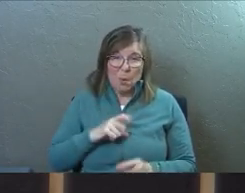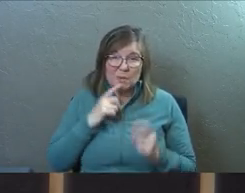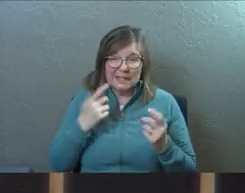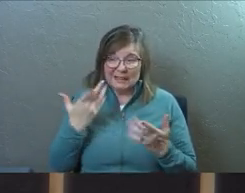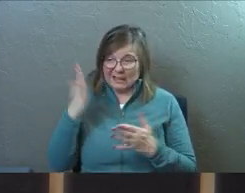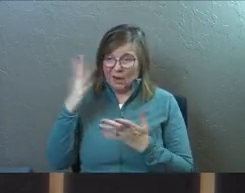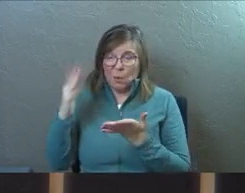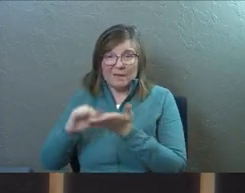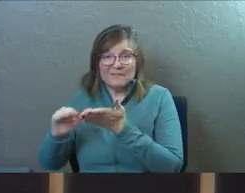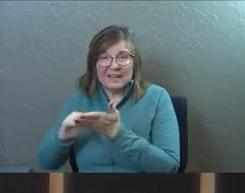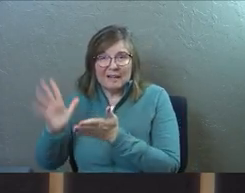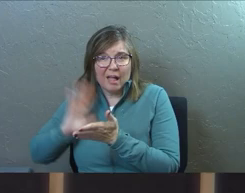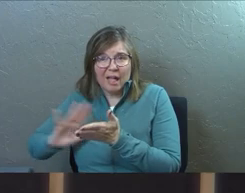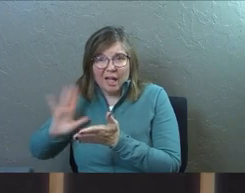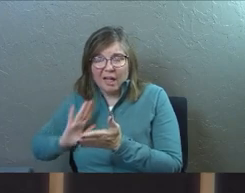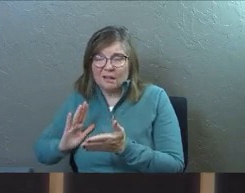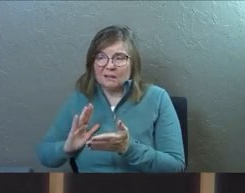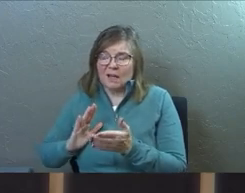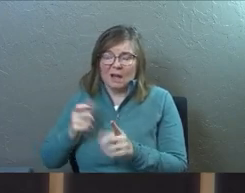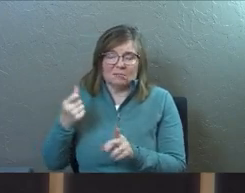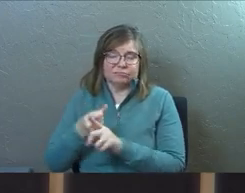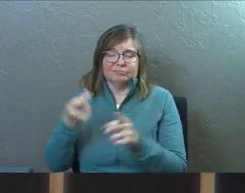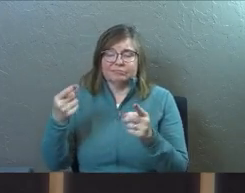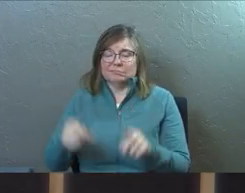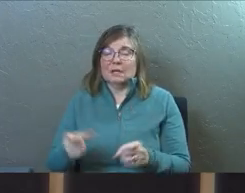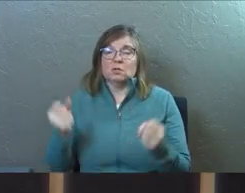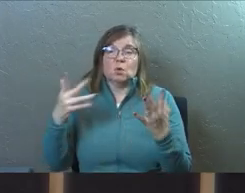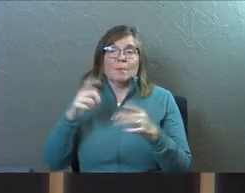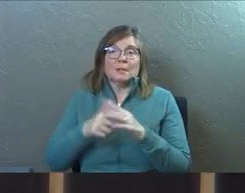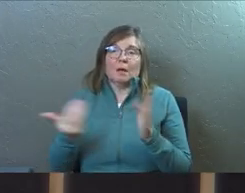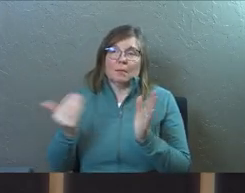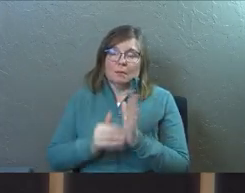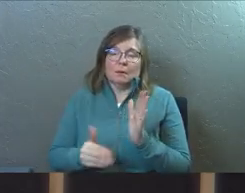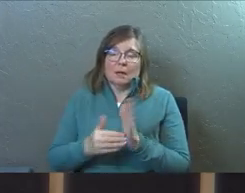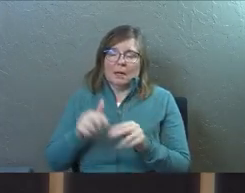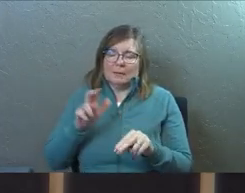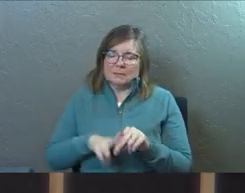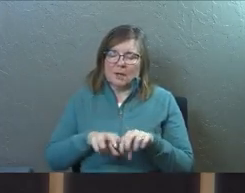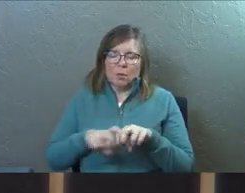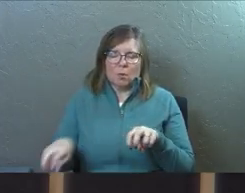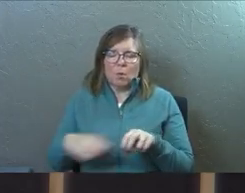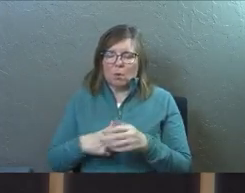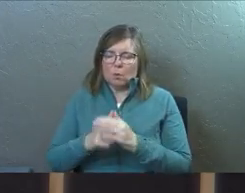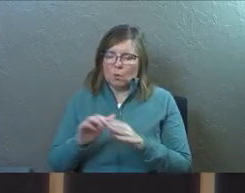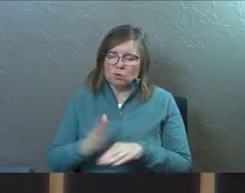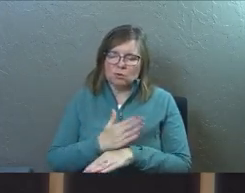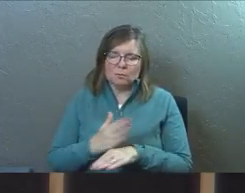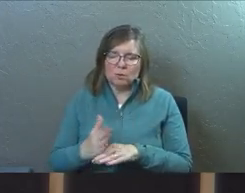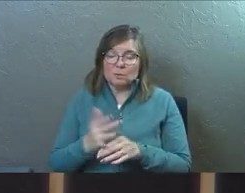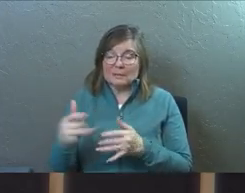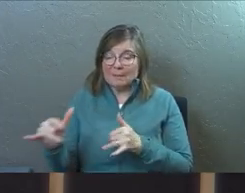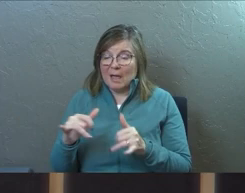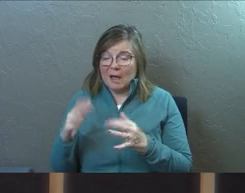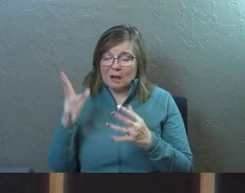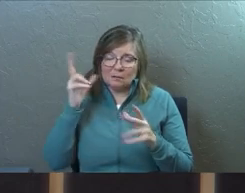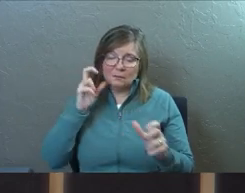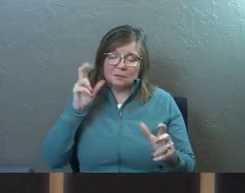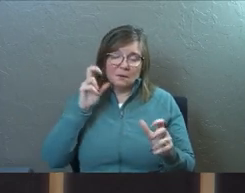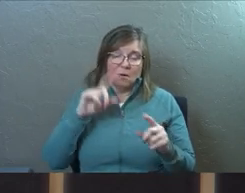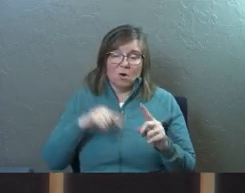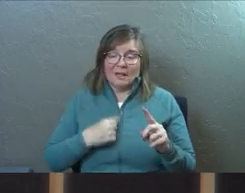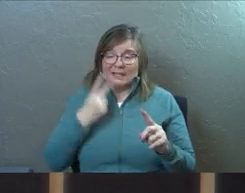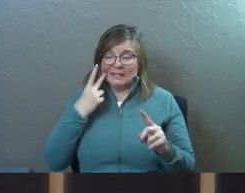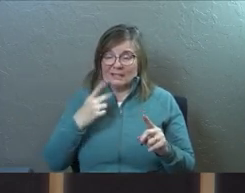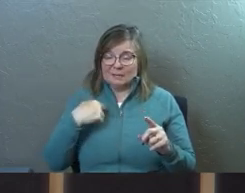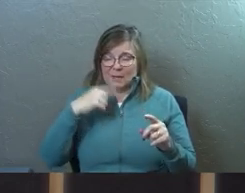sin that God had already forgiven me for, and he'd forgiven me for it so many times. And I'm sitting in the row, and the worship music is playing, and all